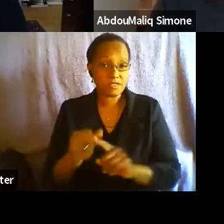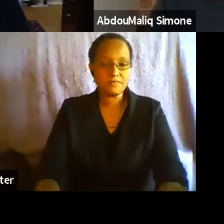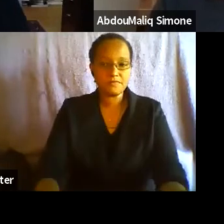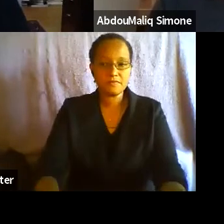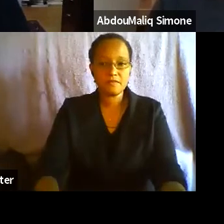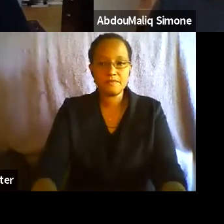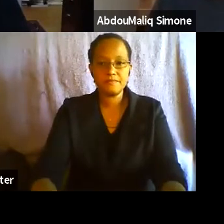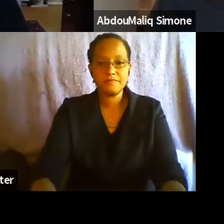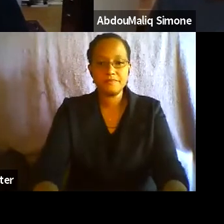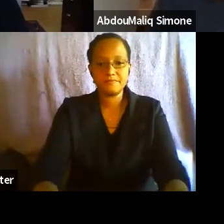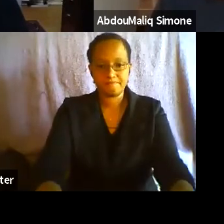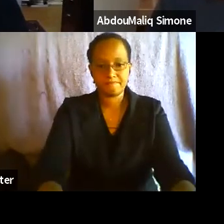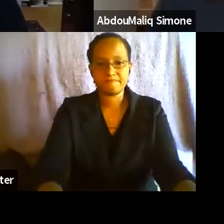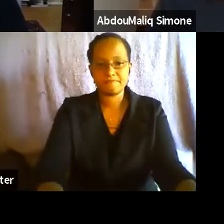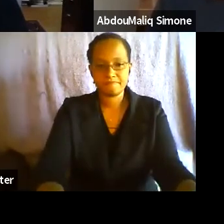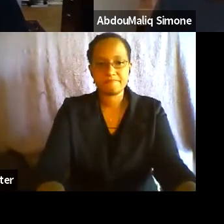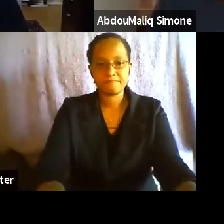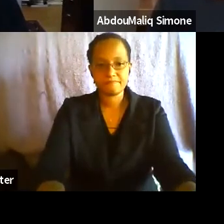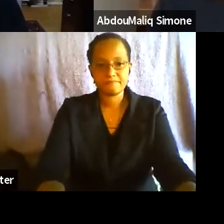Thanks, Rafif. Malik?